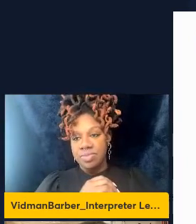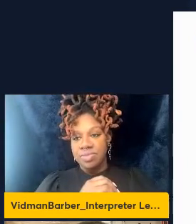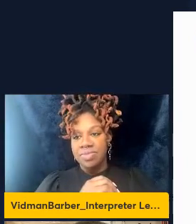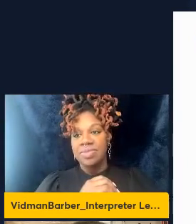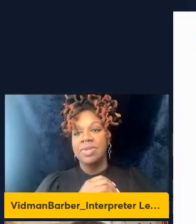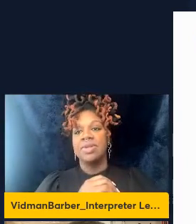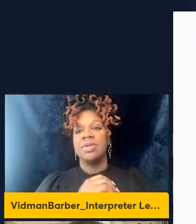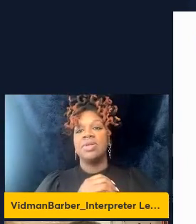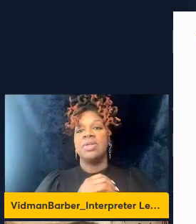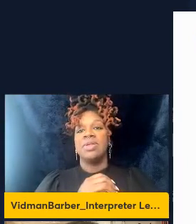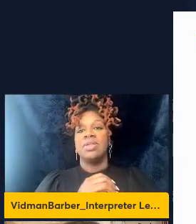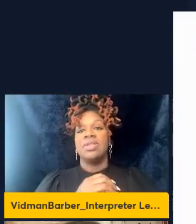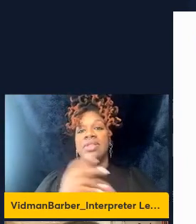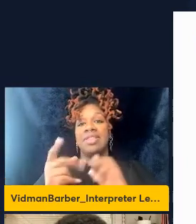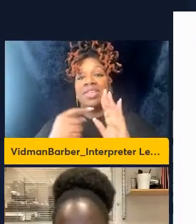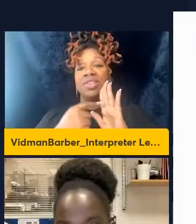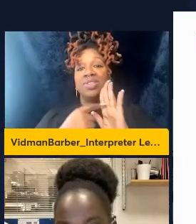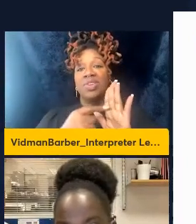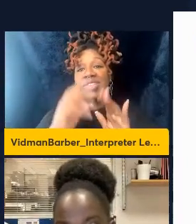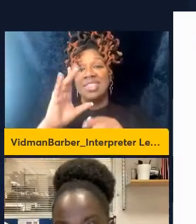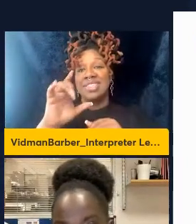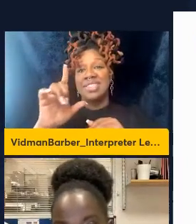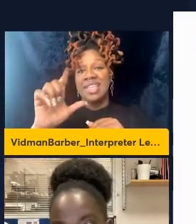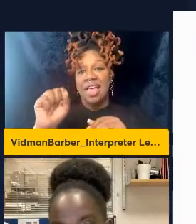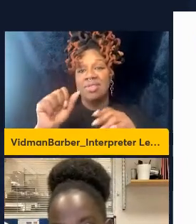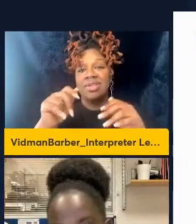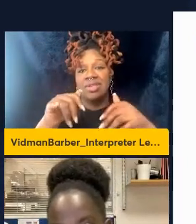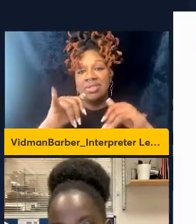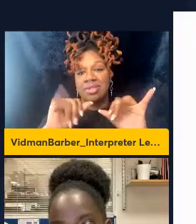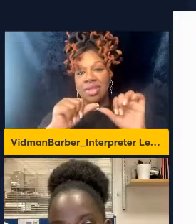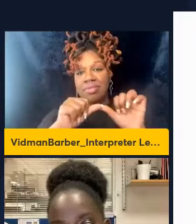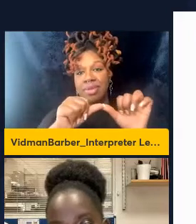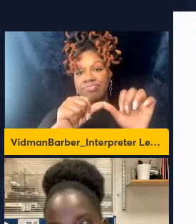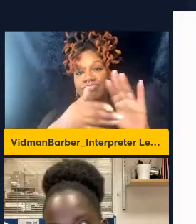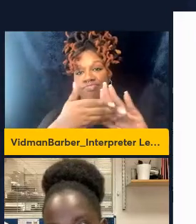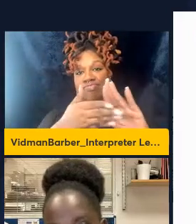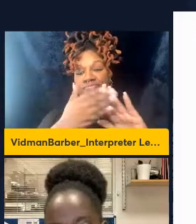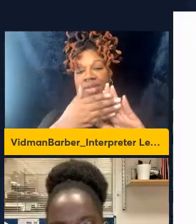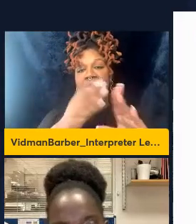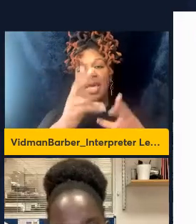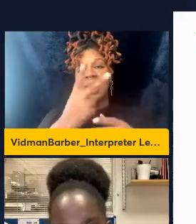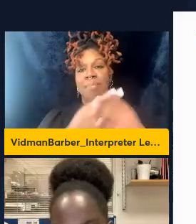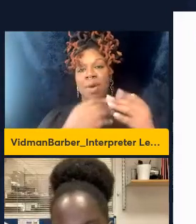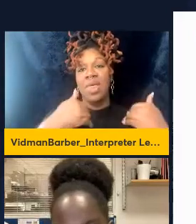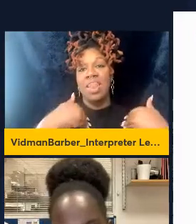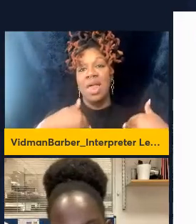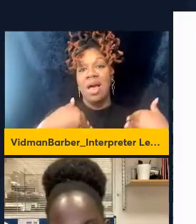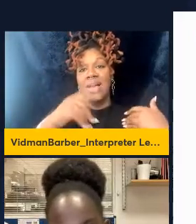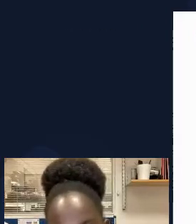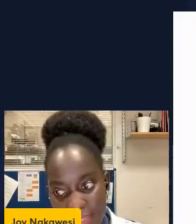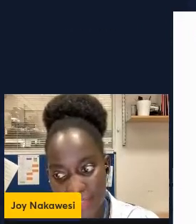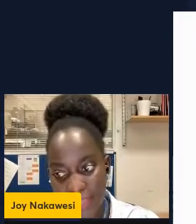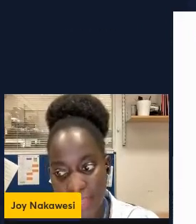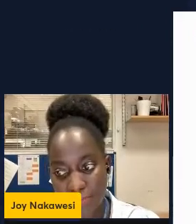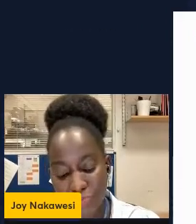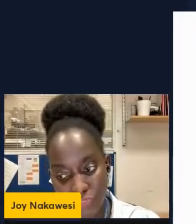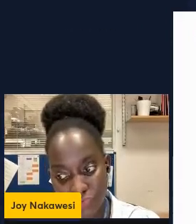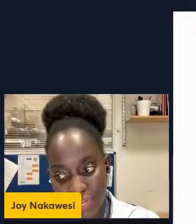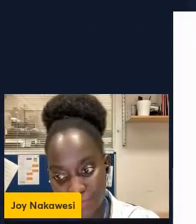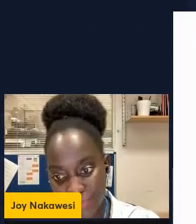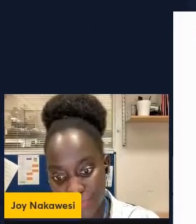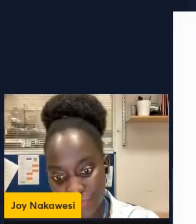cells can be still be maintained and detected in both the lungs and in the airways at least up to 28 days